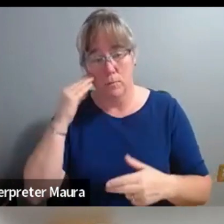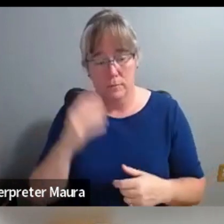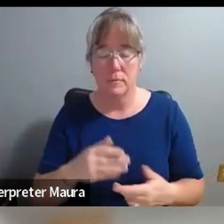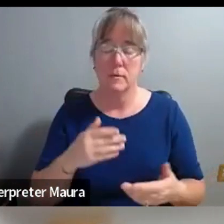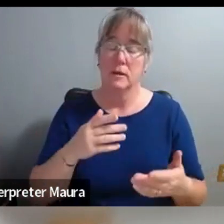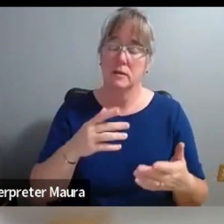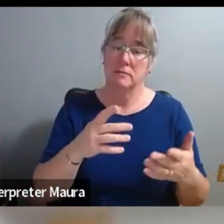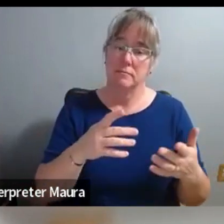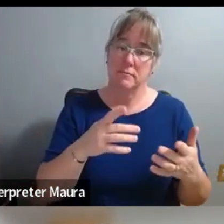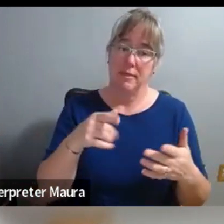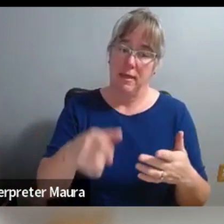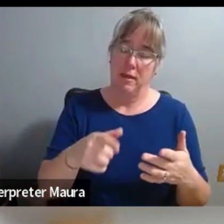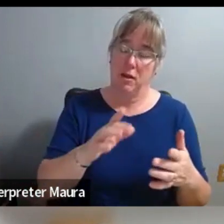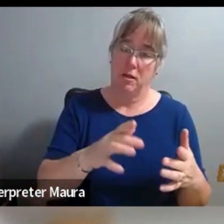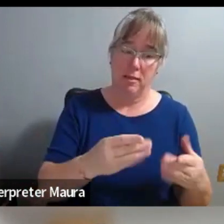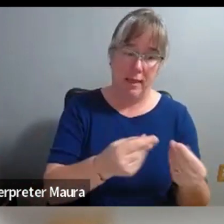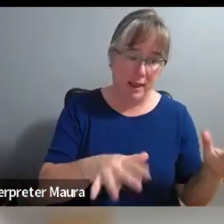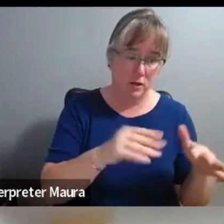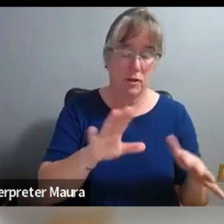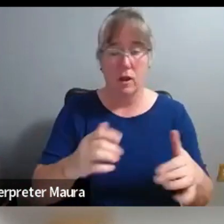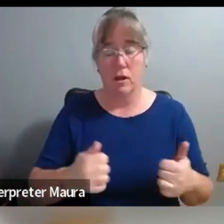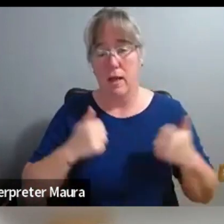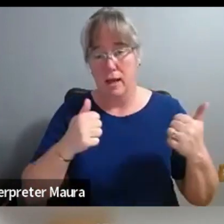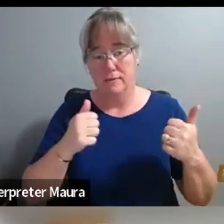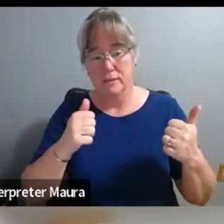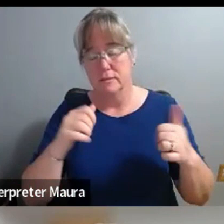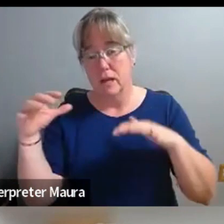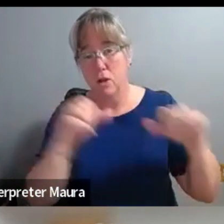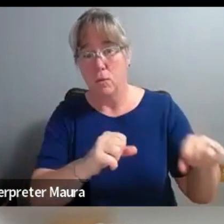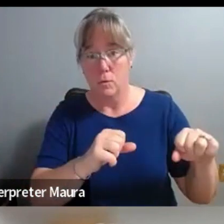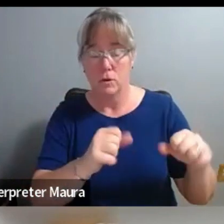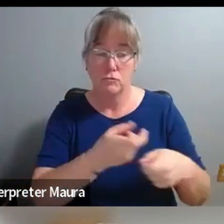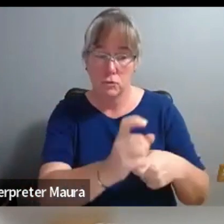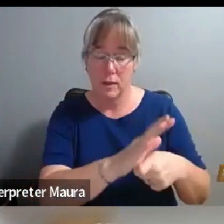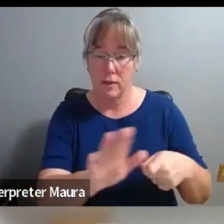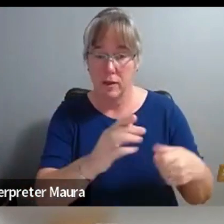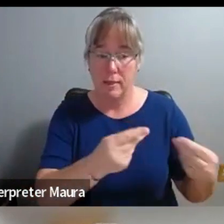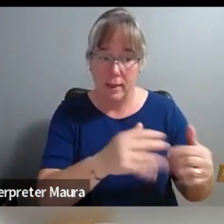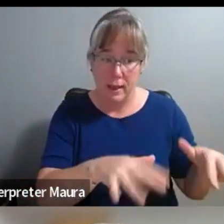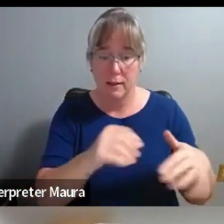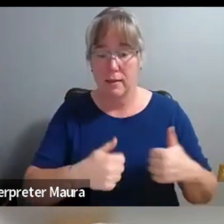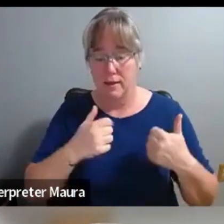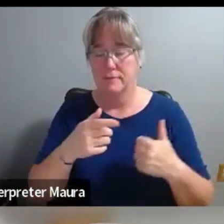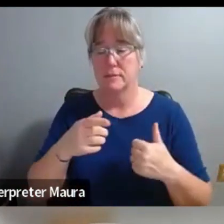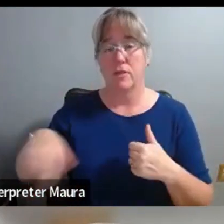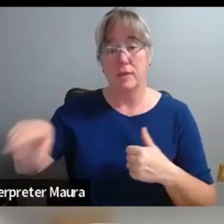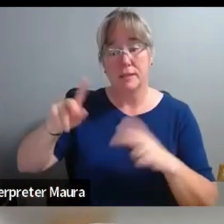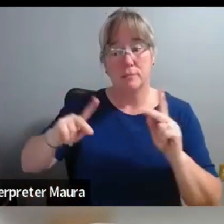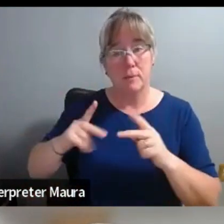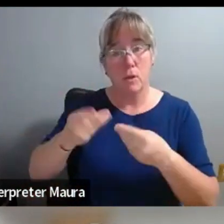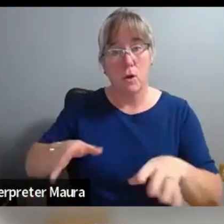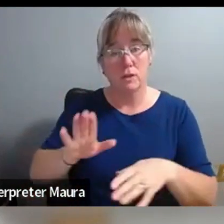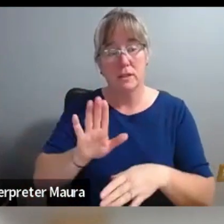and their lives as a result of colonialism. Through these, though these people lost their lands